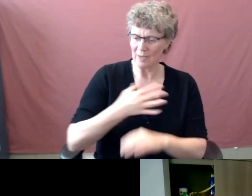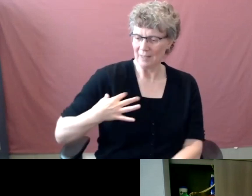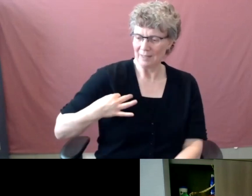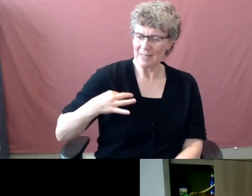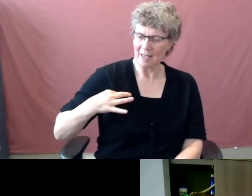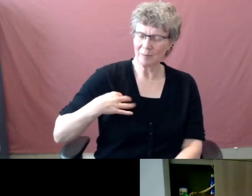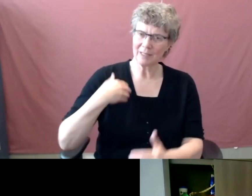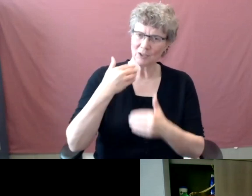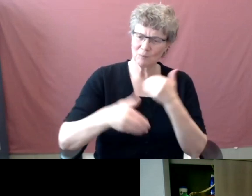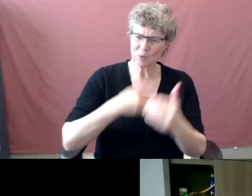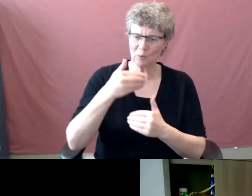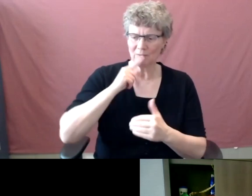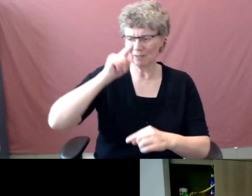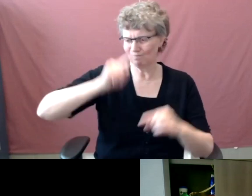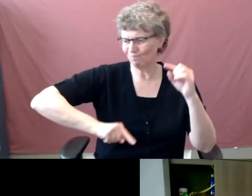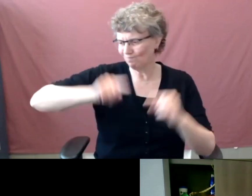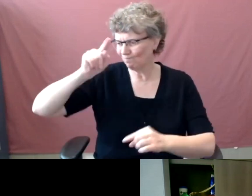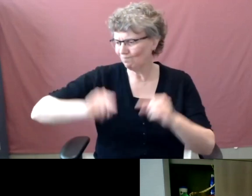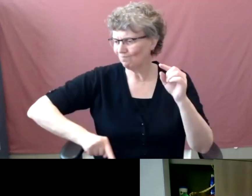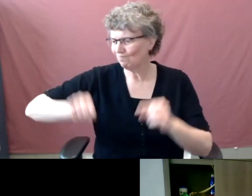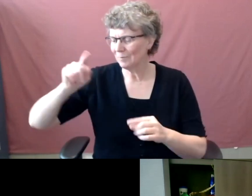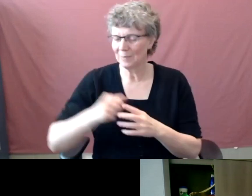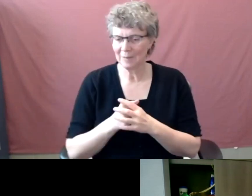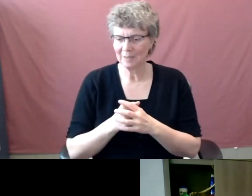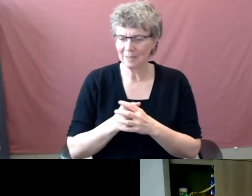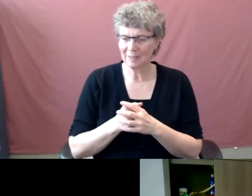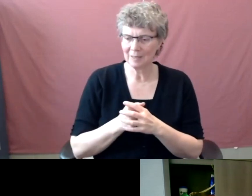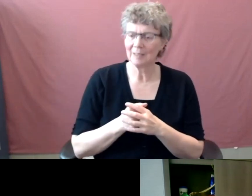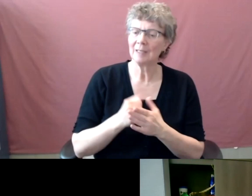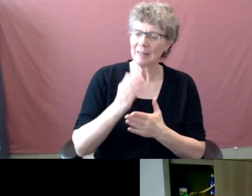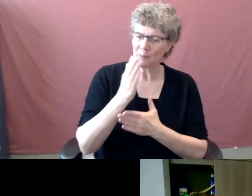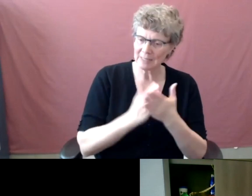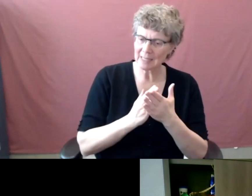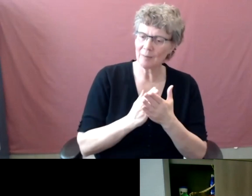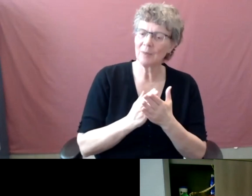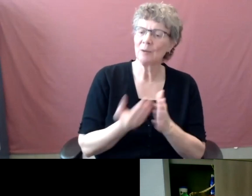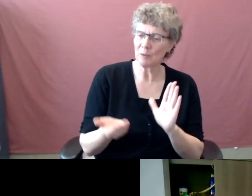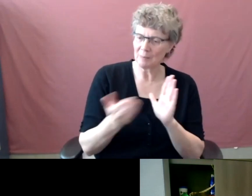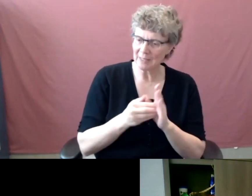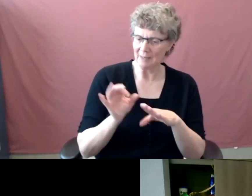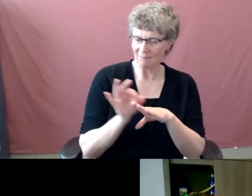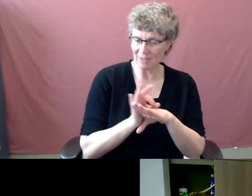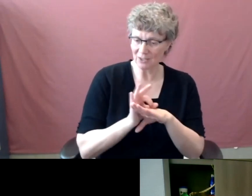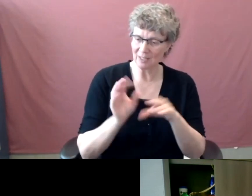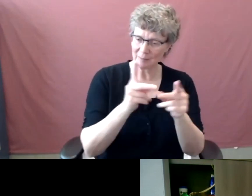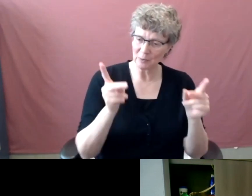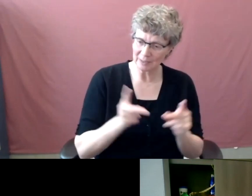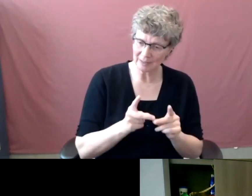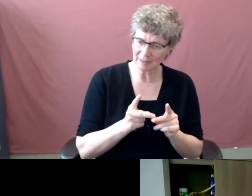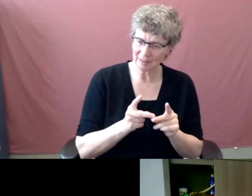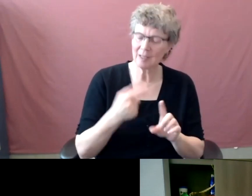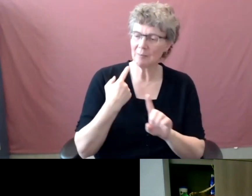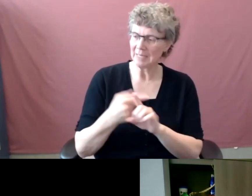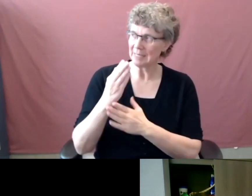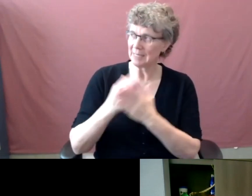very specific, uh, repeat functionalities, but there's also very unique, um, specific enterprise level, um,